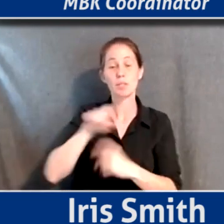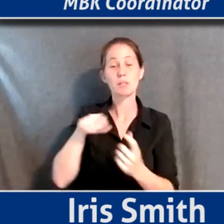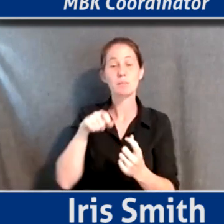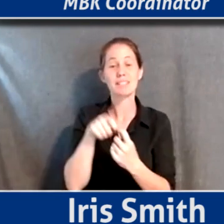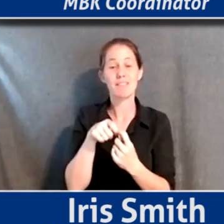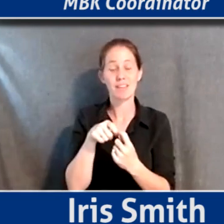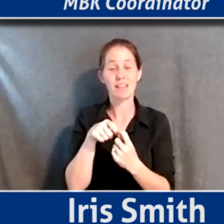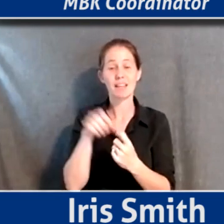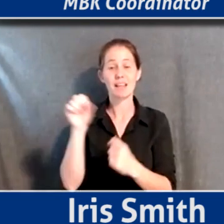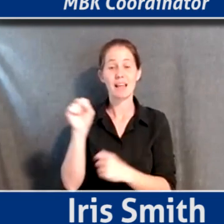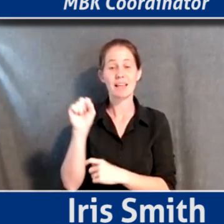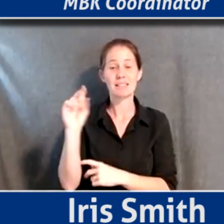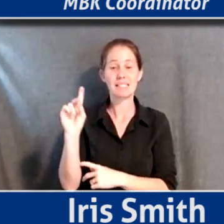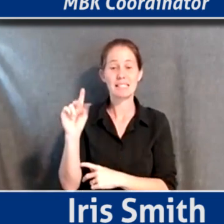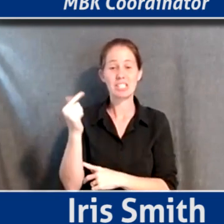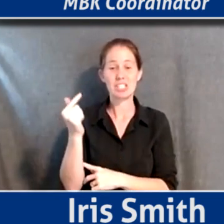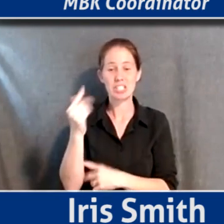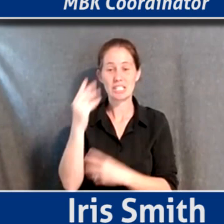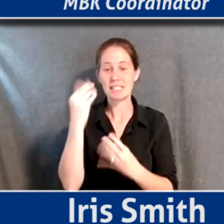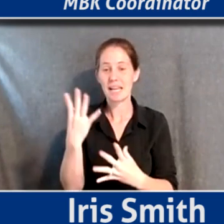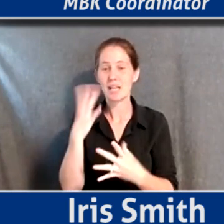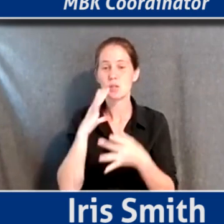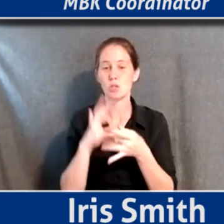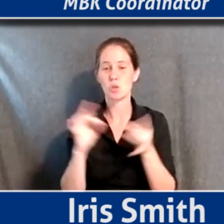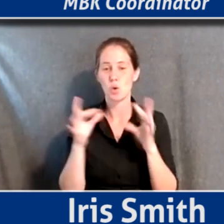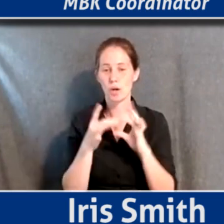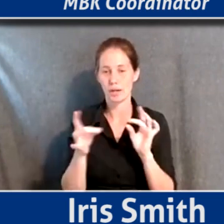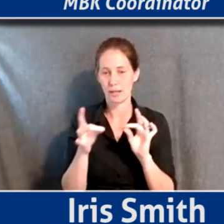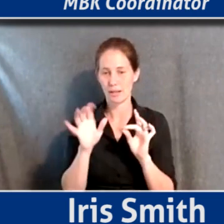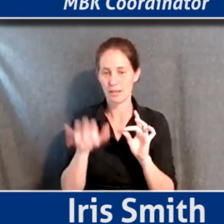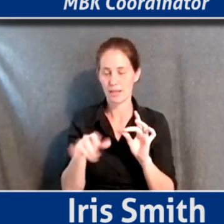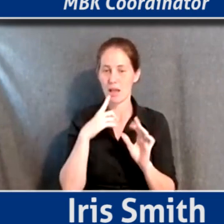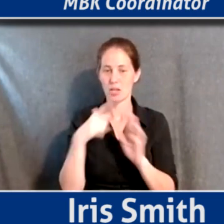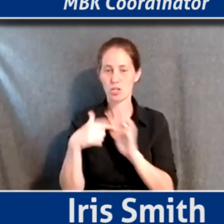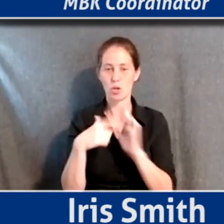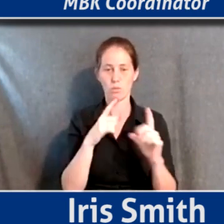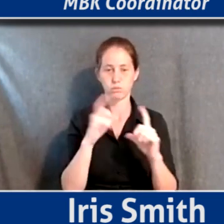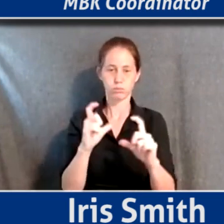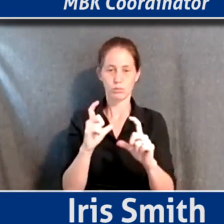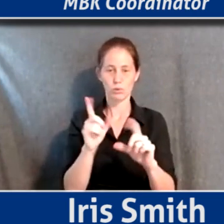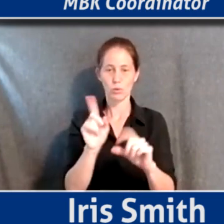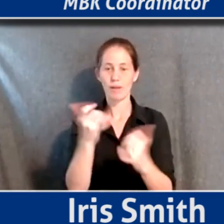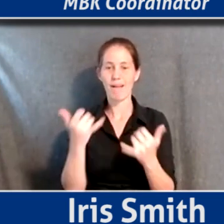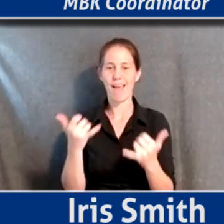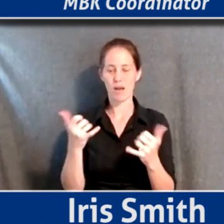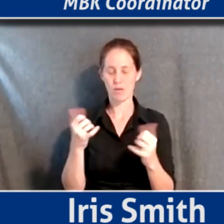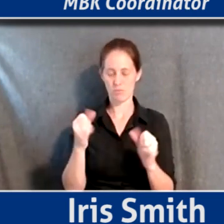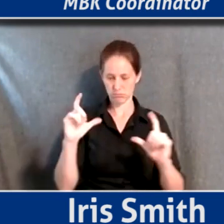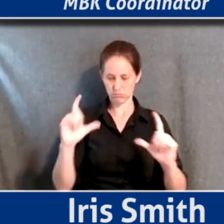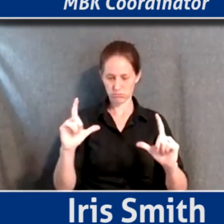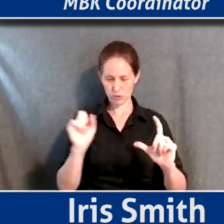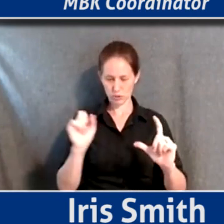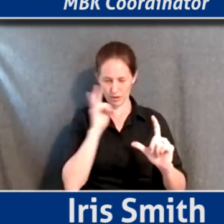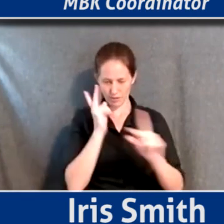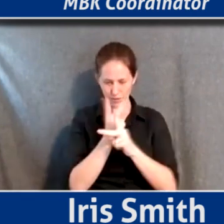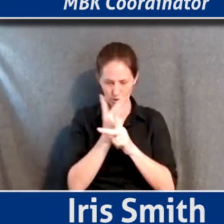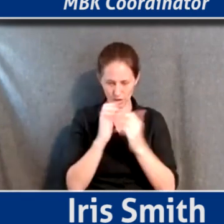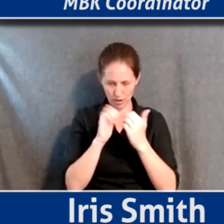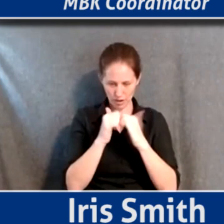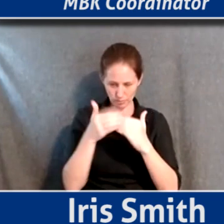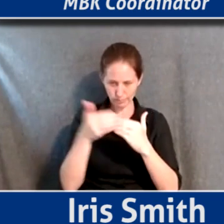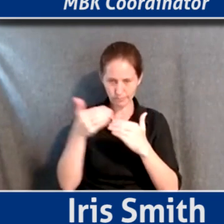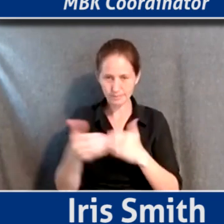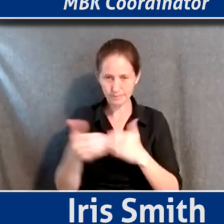SDG data story that really gives a snapshot of where we are now so that we can figure out where we need to go and how to get there.